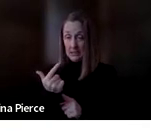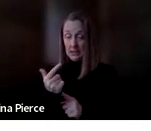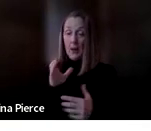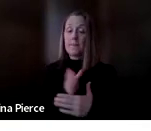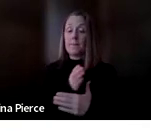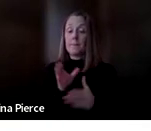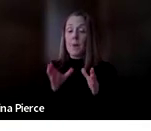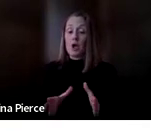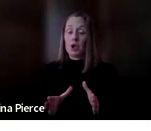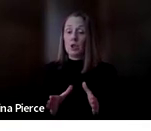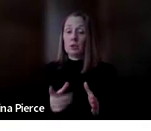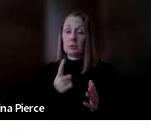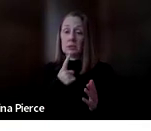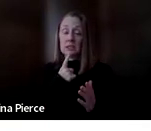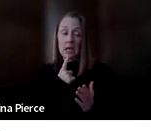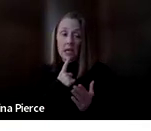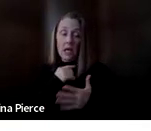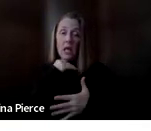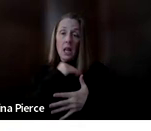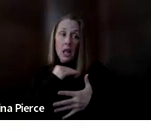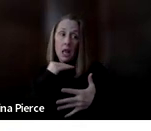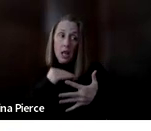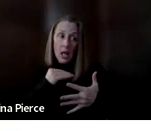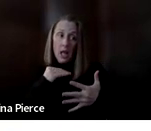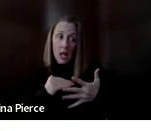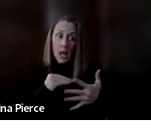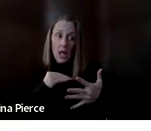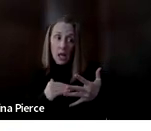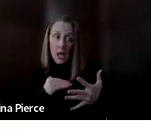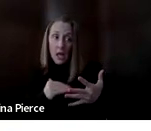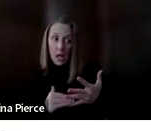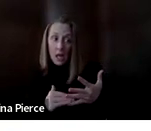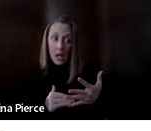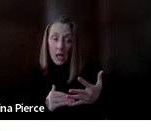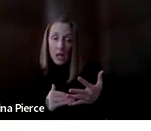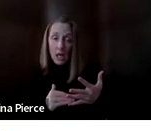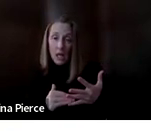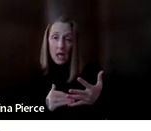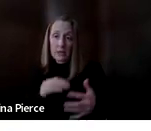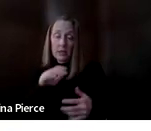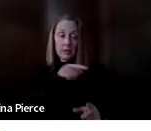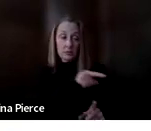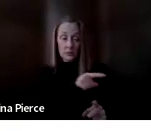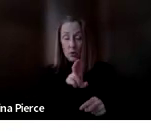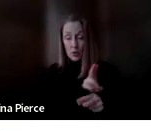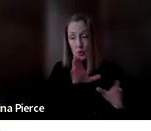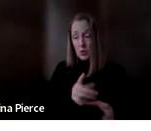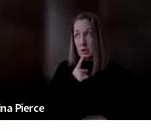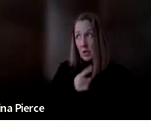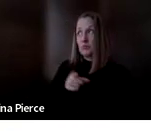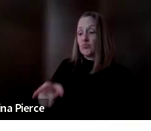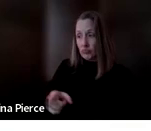start listing the words in order and then the communication or then the AAC user can indicate which word